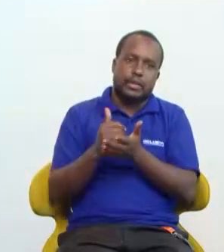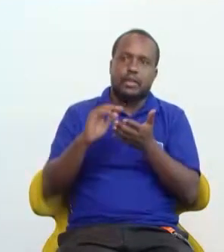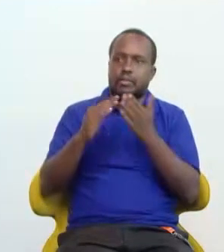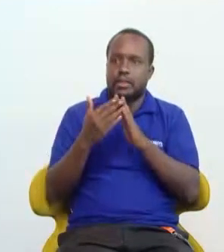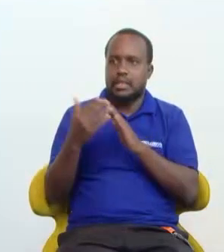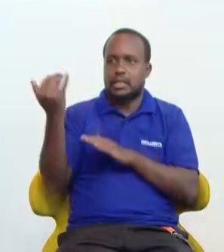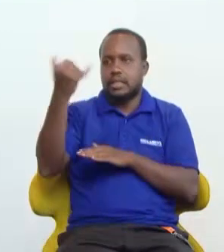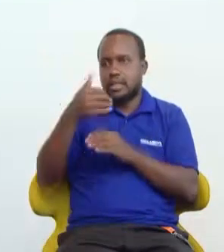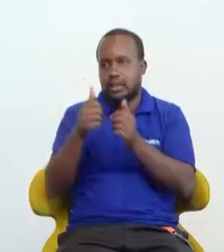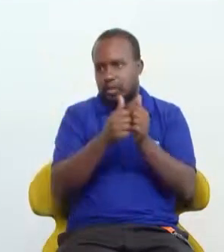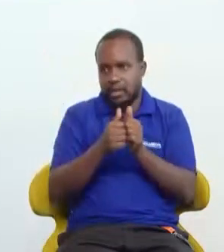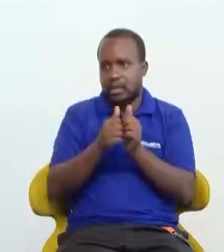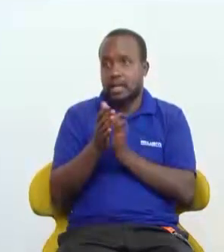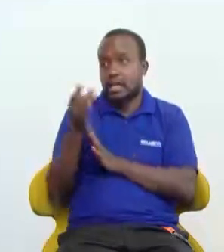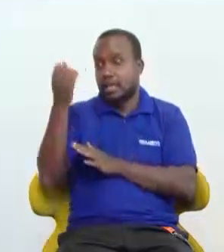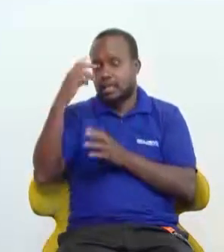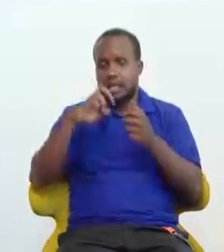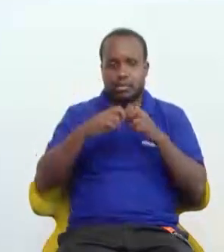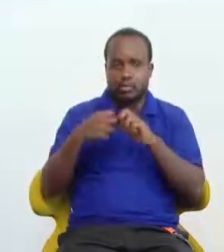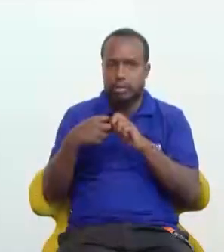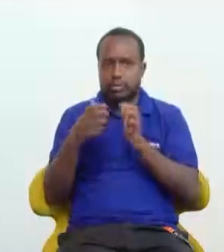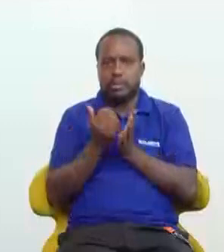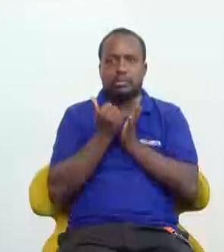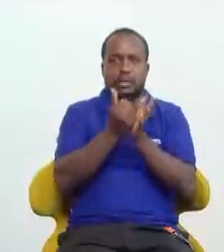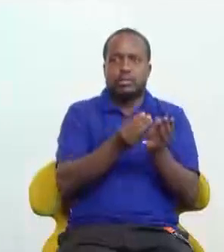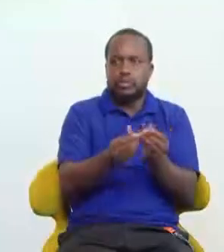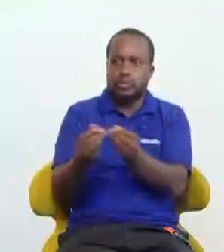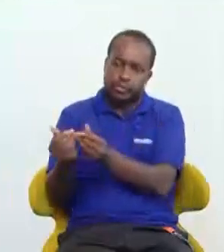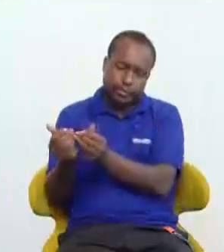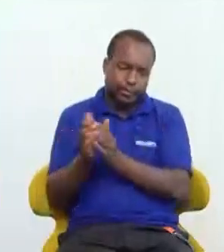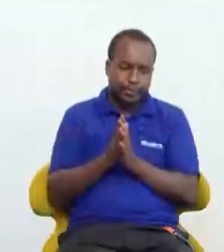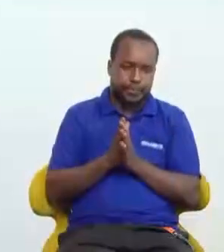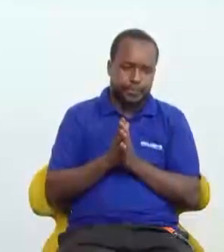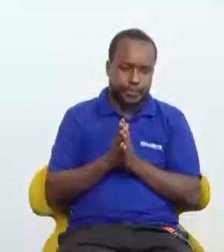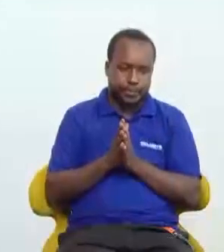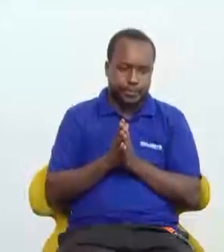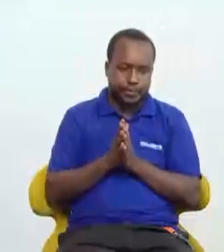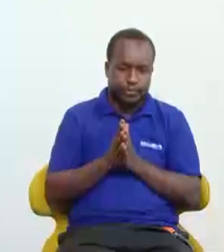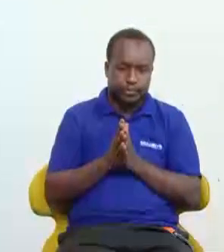design with the community and understand what the problems are and solve them together and you don't have to do it alone.